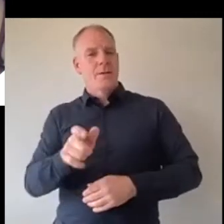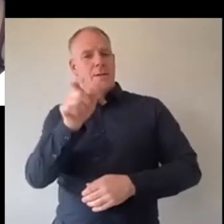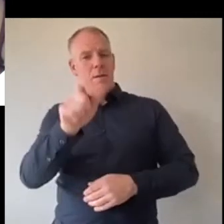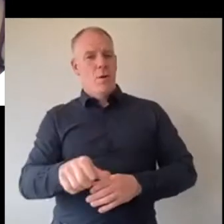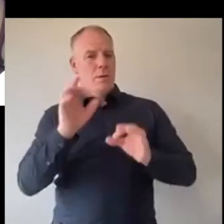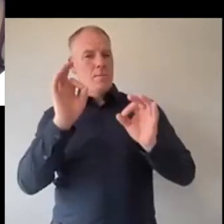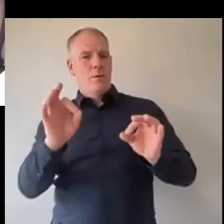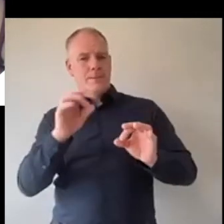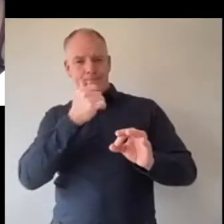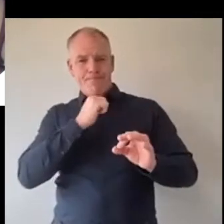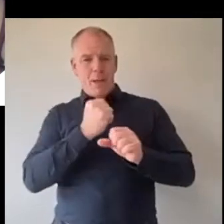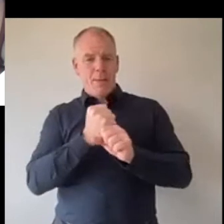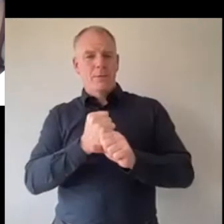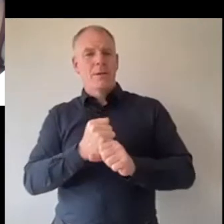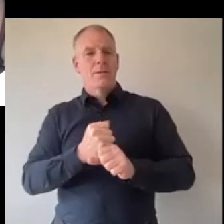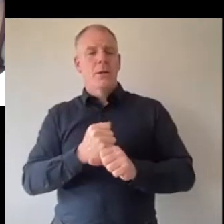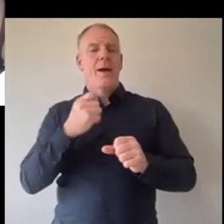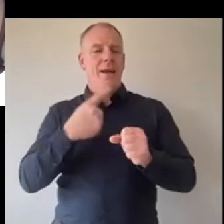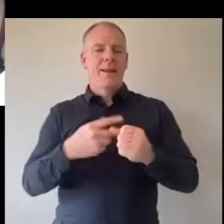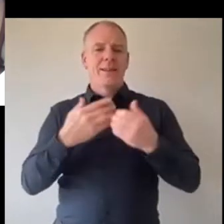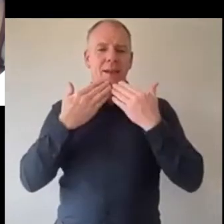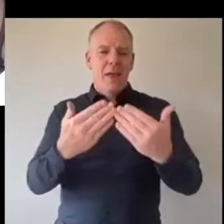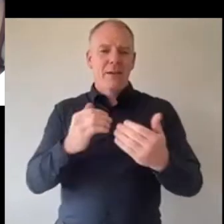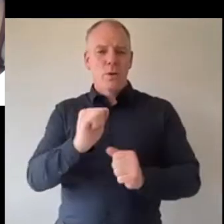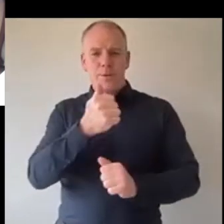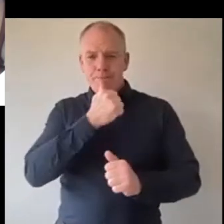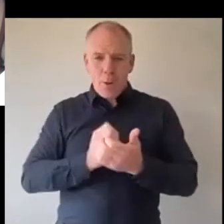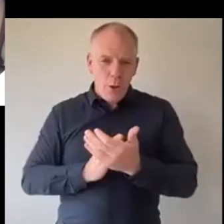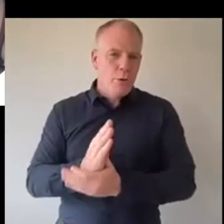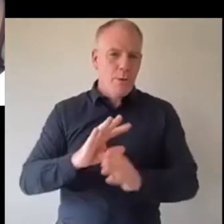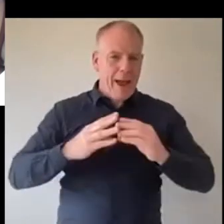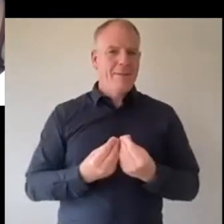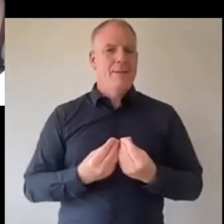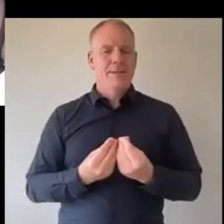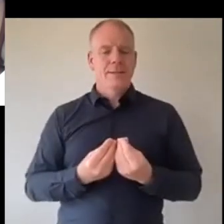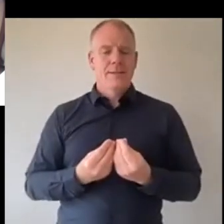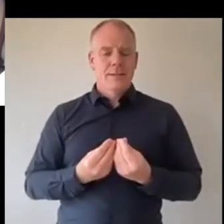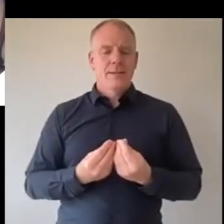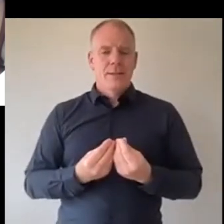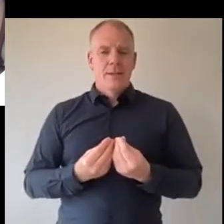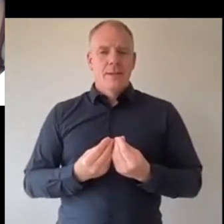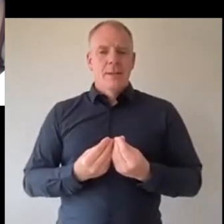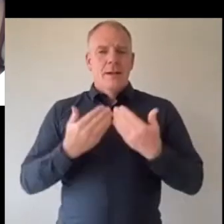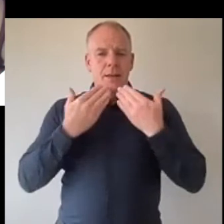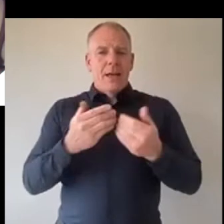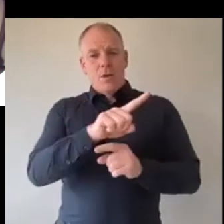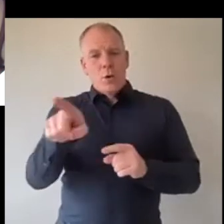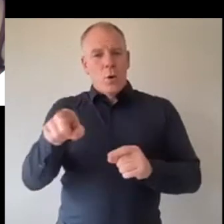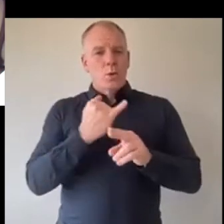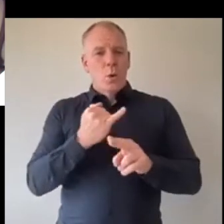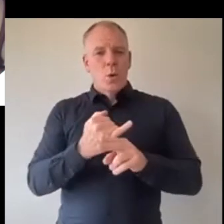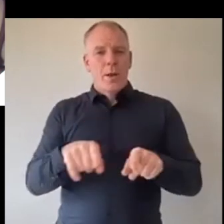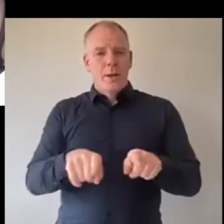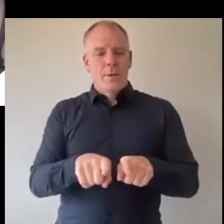example for resilience so I have to say thank you Dave for your resilience and your perseverance and um thank you to your school as well